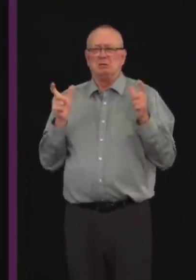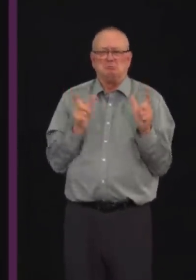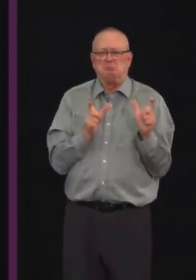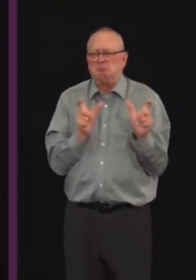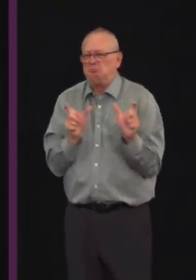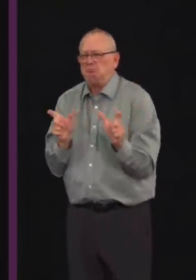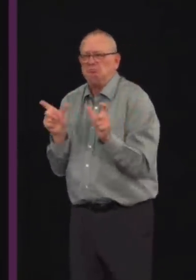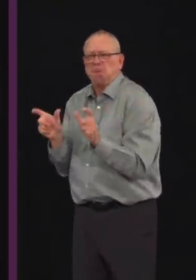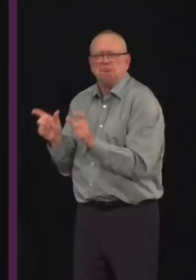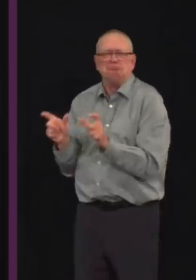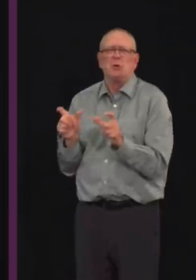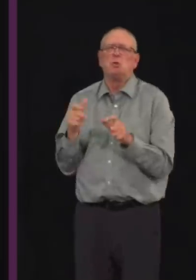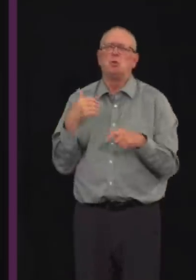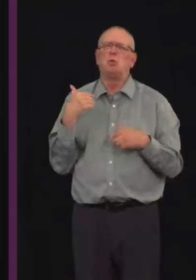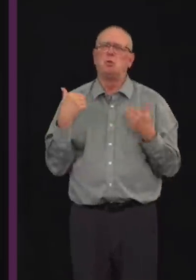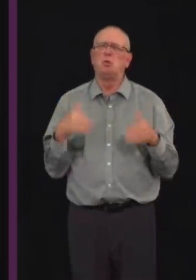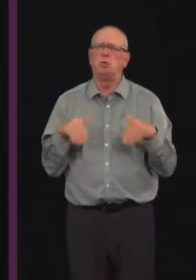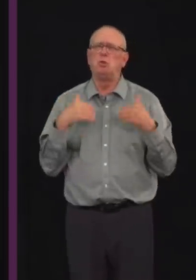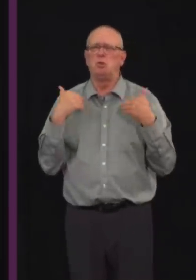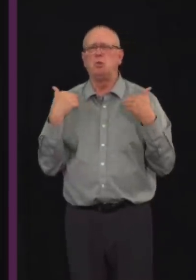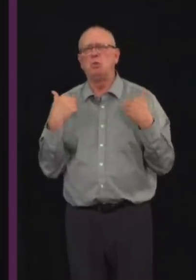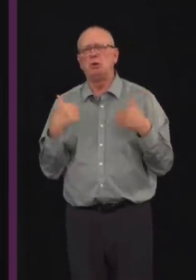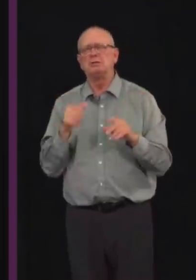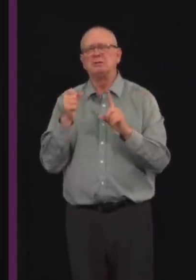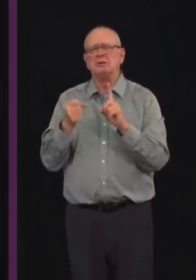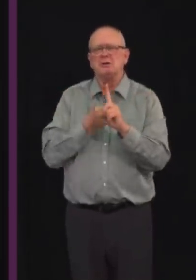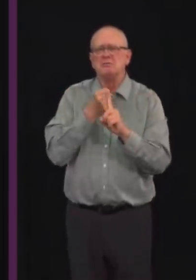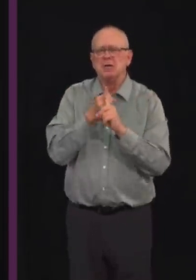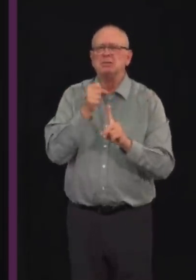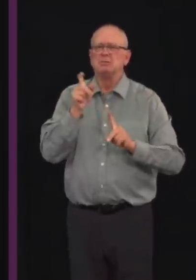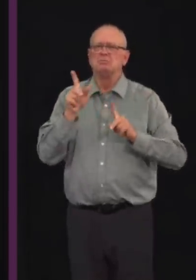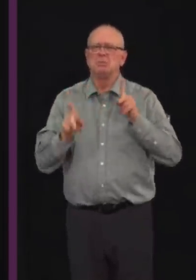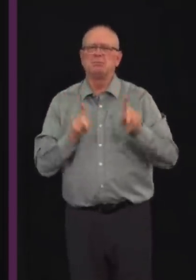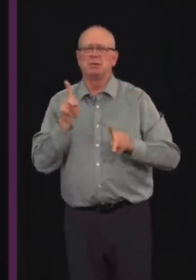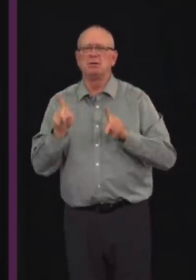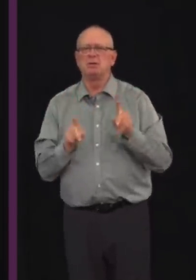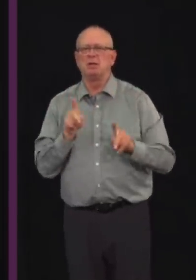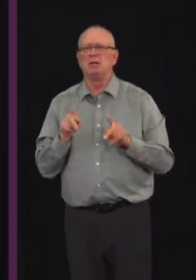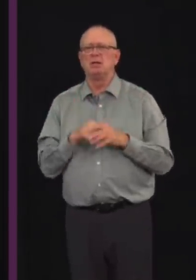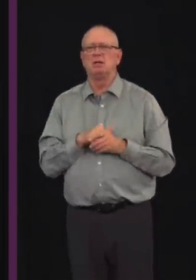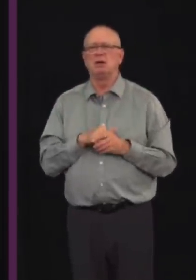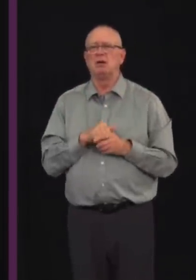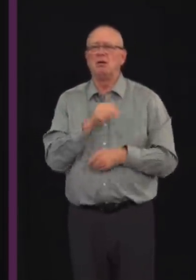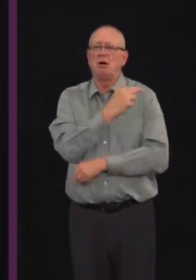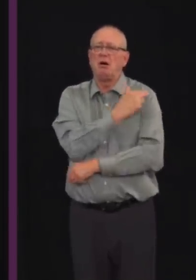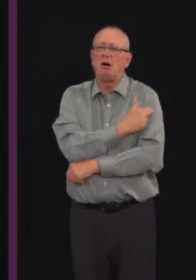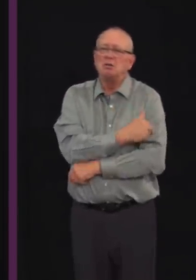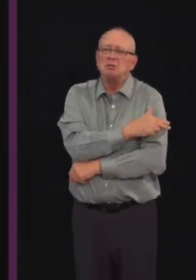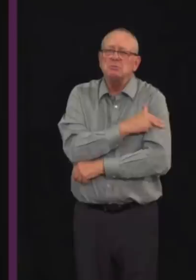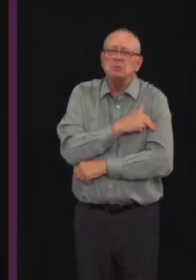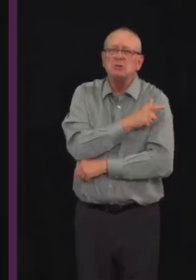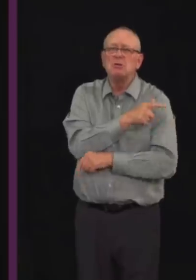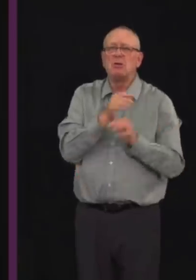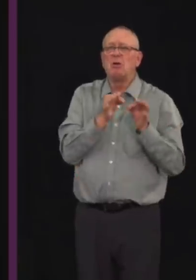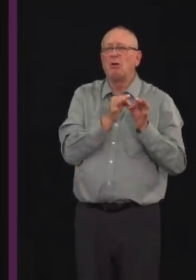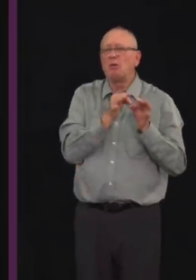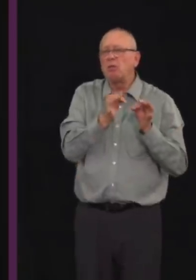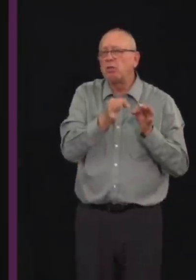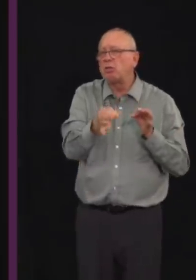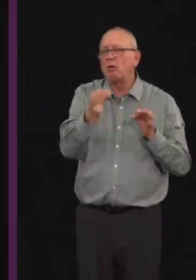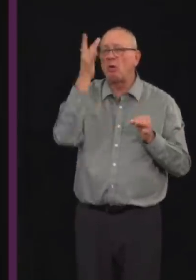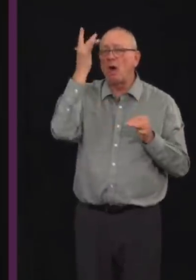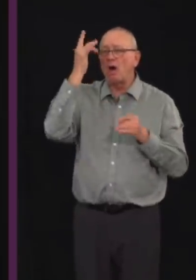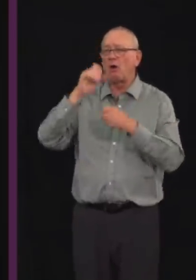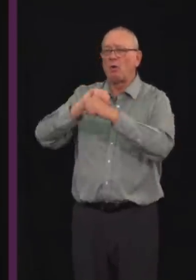Including those with life-threatening illnesses whose treatments in hospitals were delayed. Those who lost jobs and businesses. And those